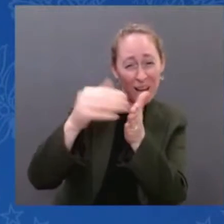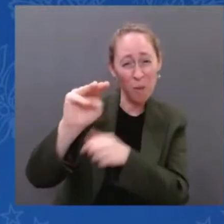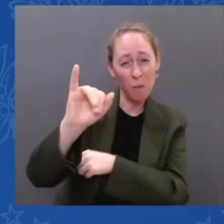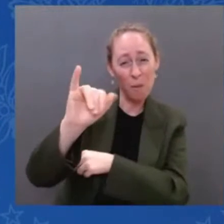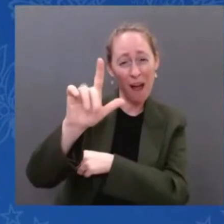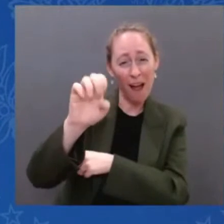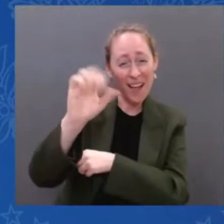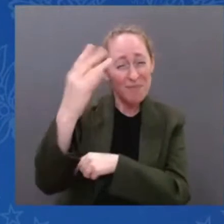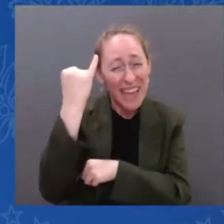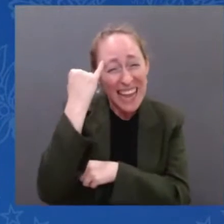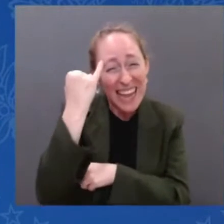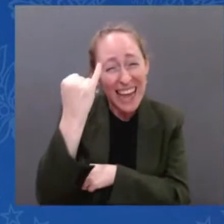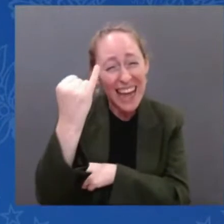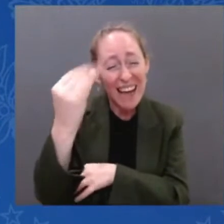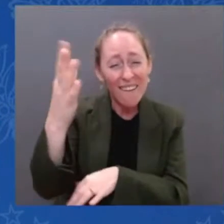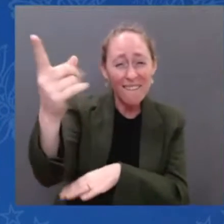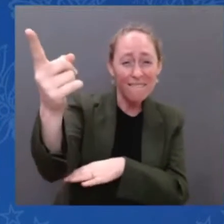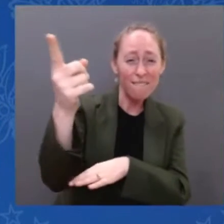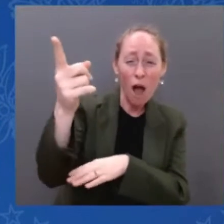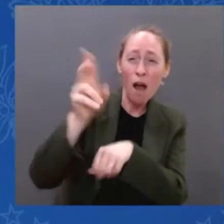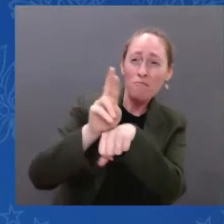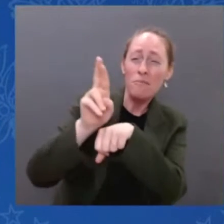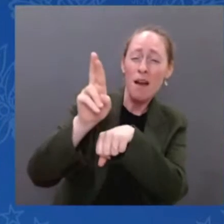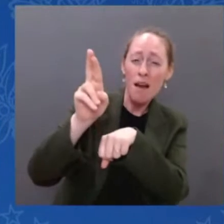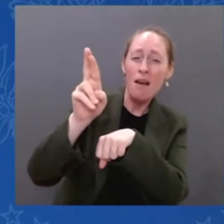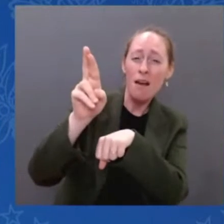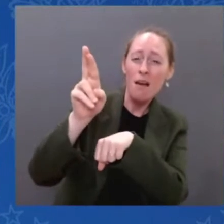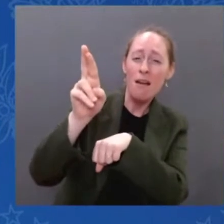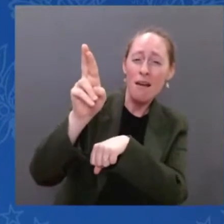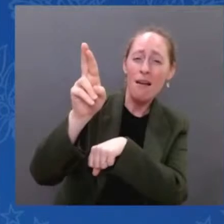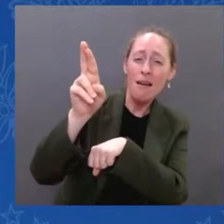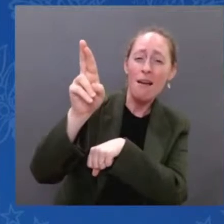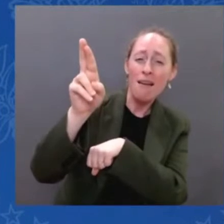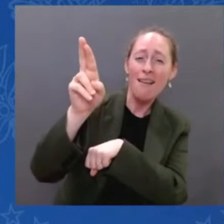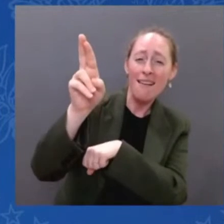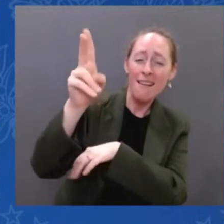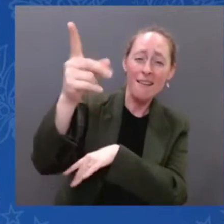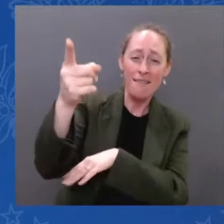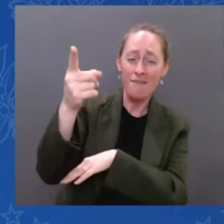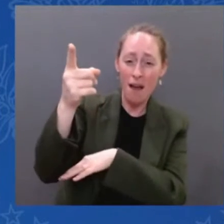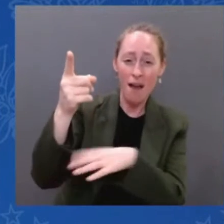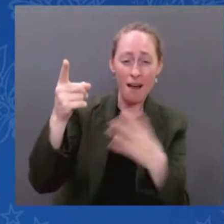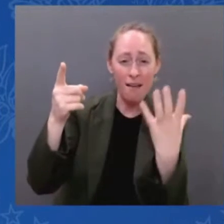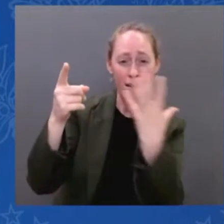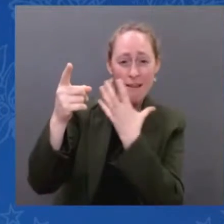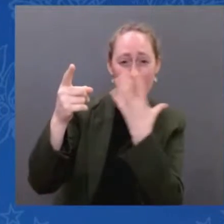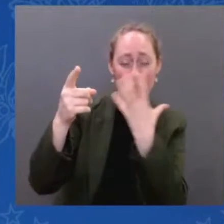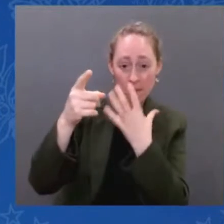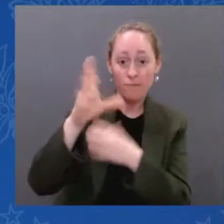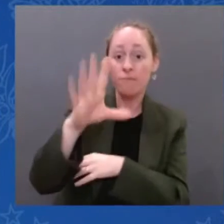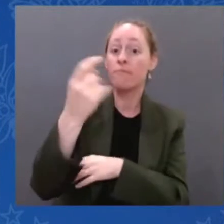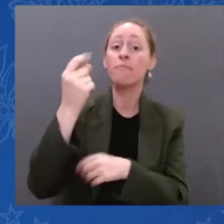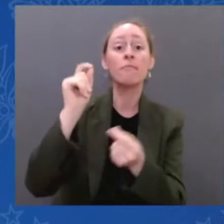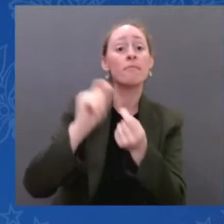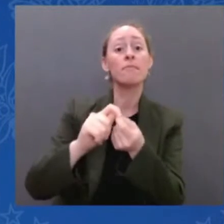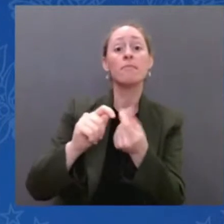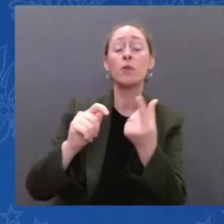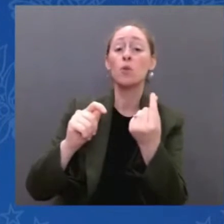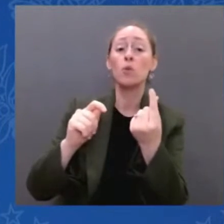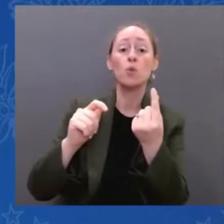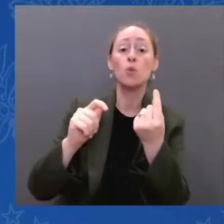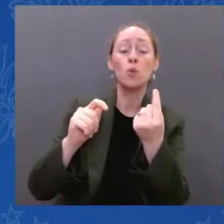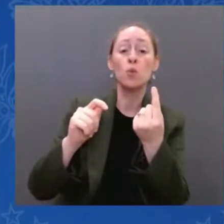way, unfolding itself, deploying a mirror 21 feet wide, a sunshield the size of a tennis court,